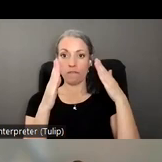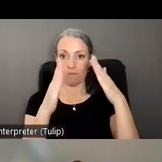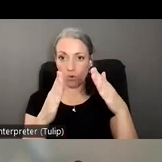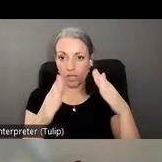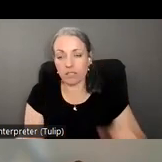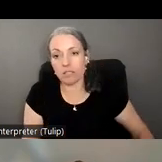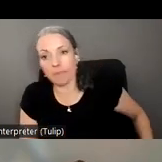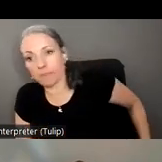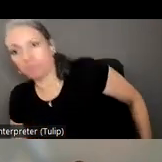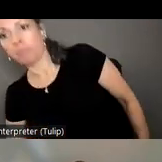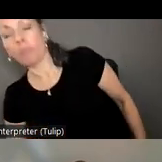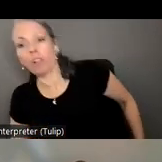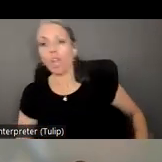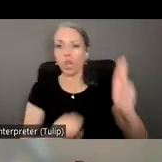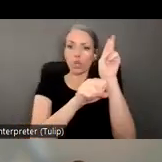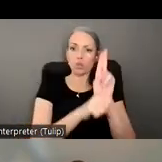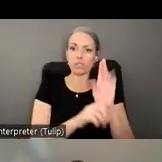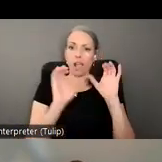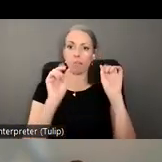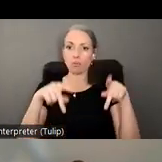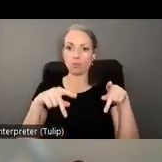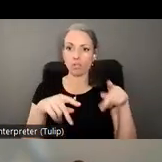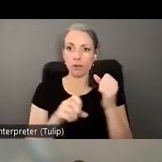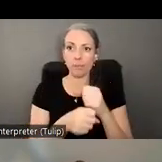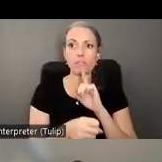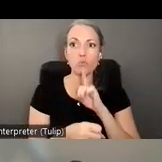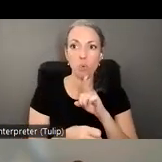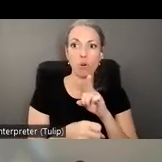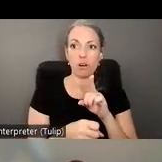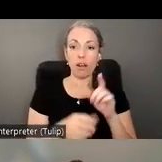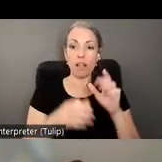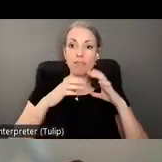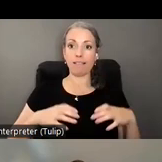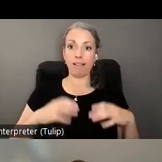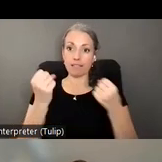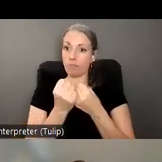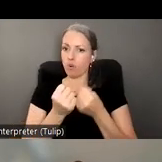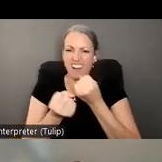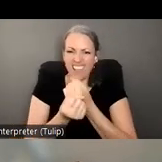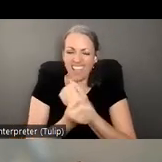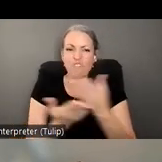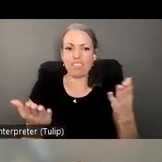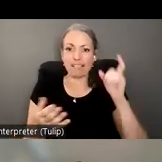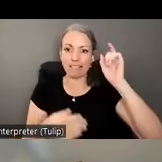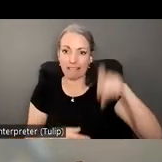using it as an opportunity to make sure that the client is supported in every single way that they need